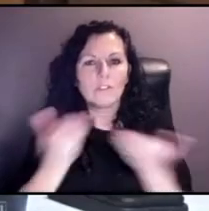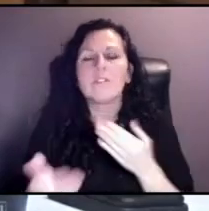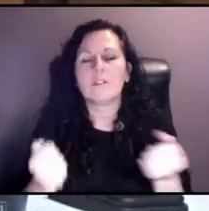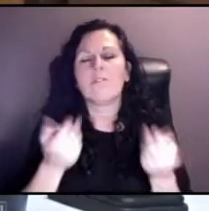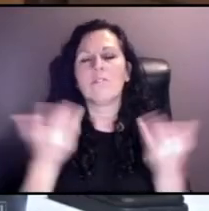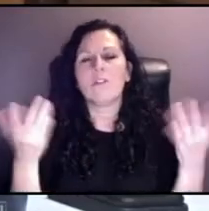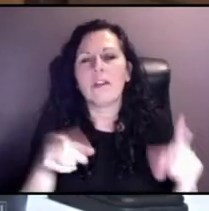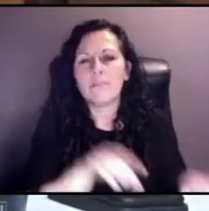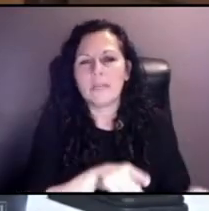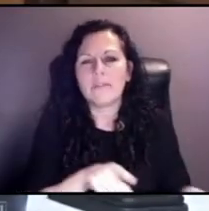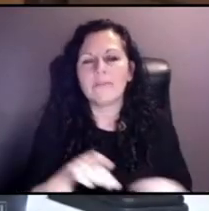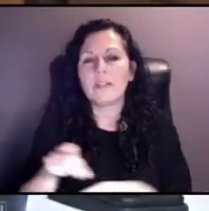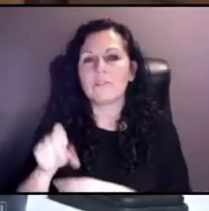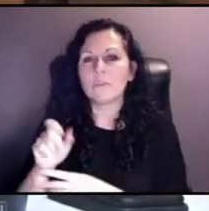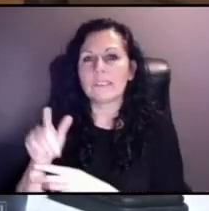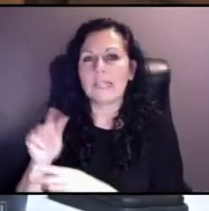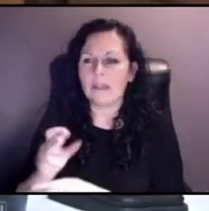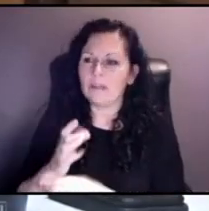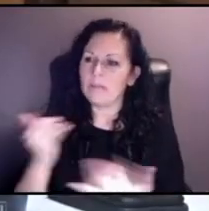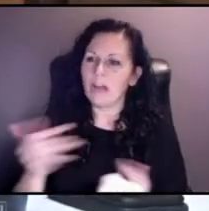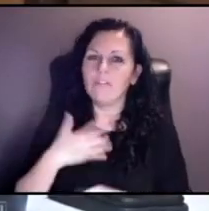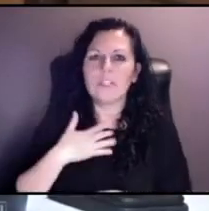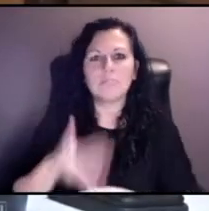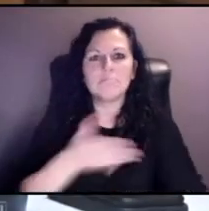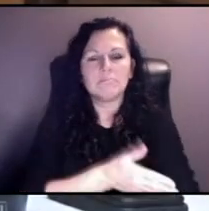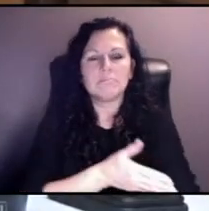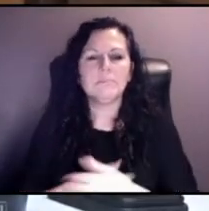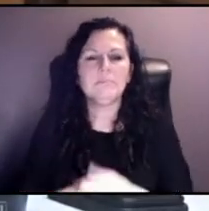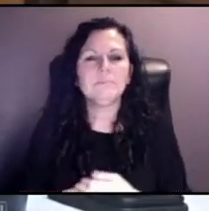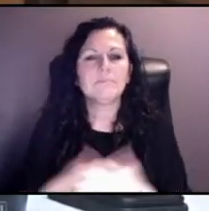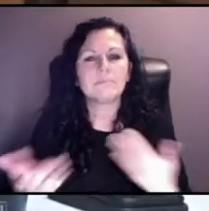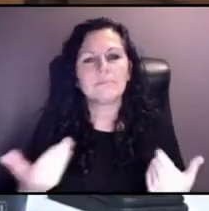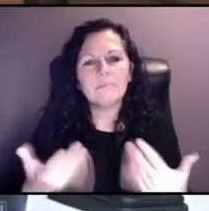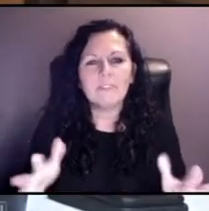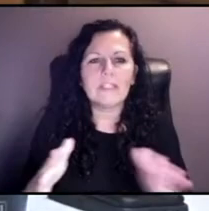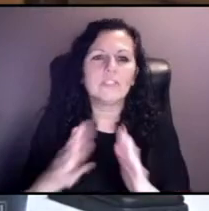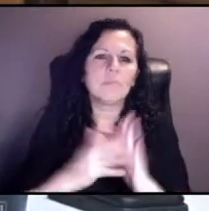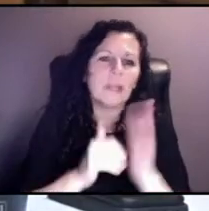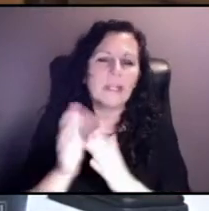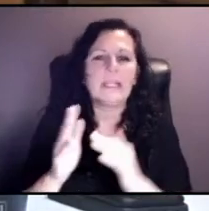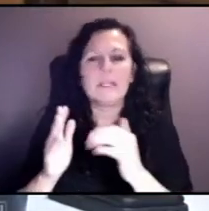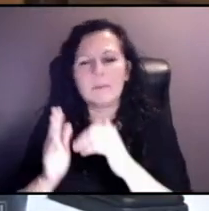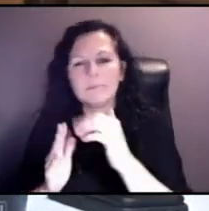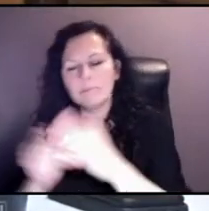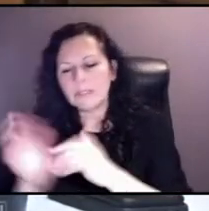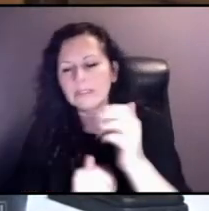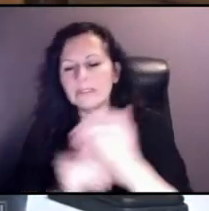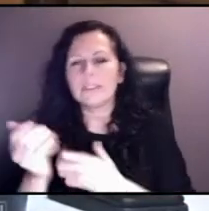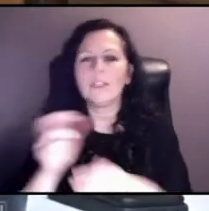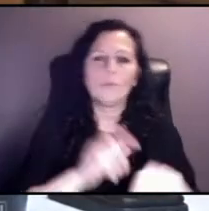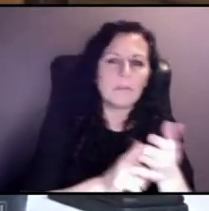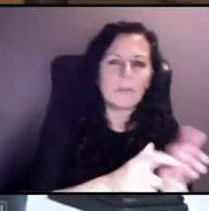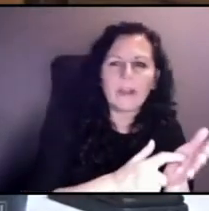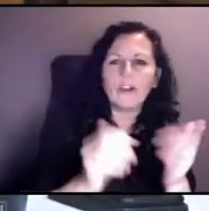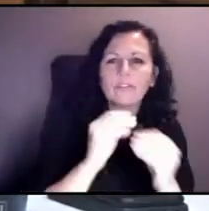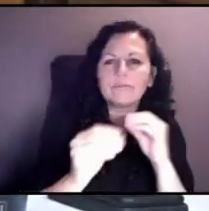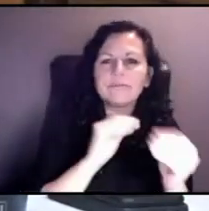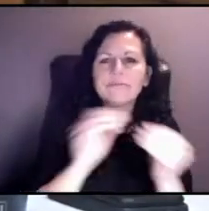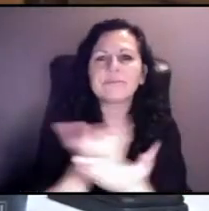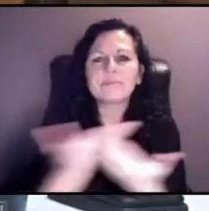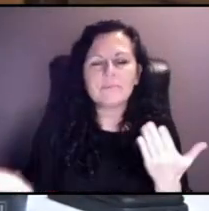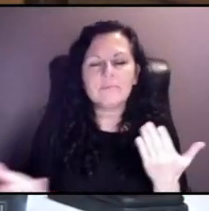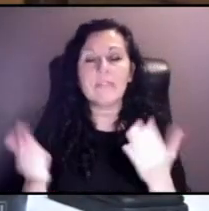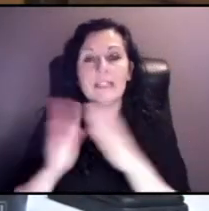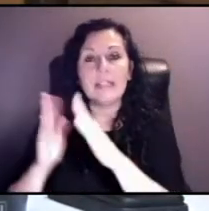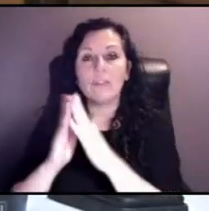We've built things, we've paved things, we've installed things, we've repaired things. Downtown looks fantastic with new sidewalks